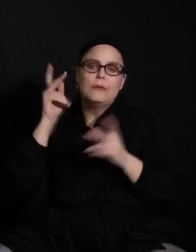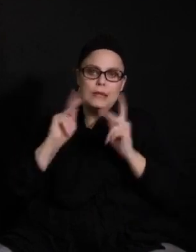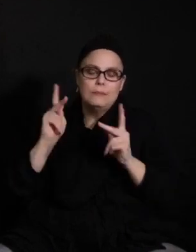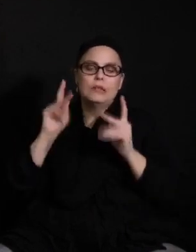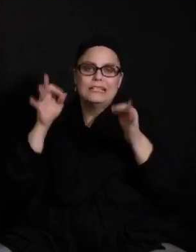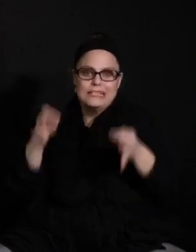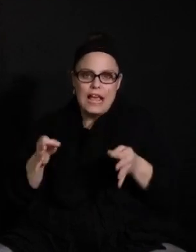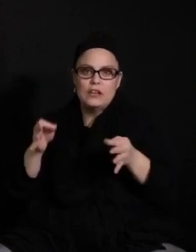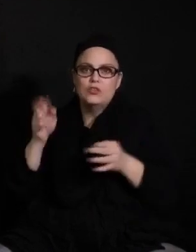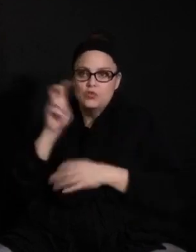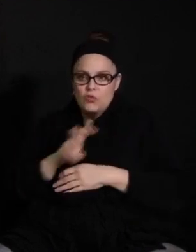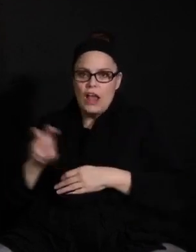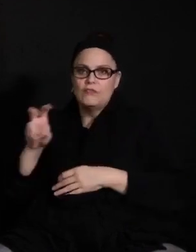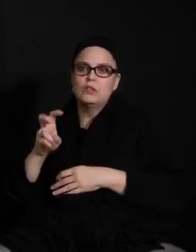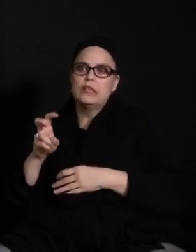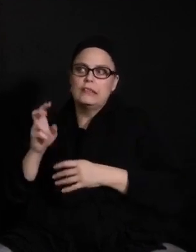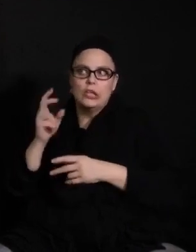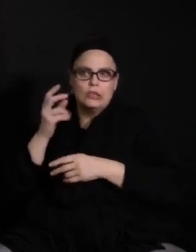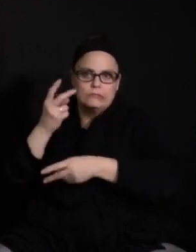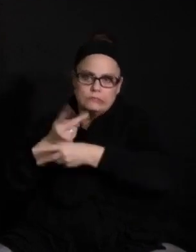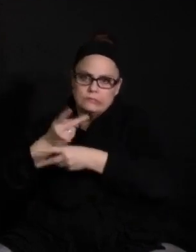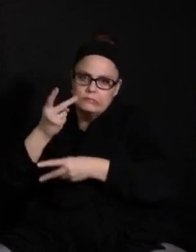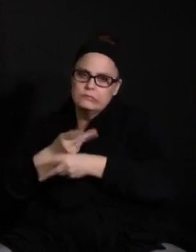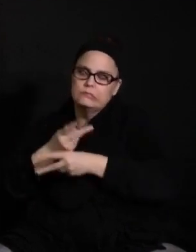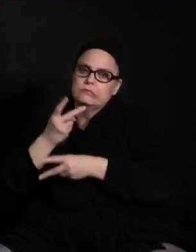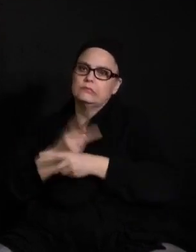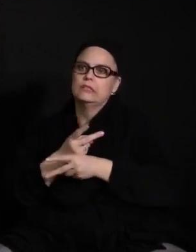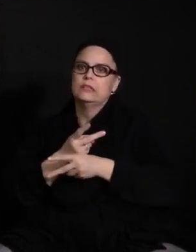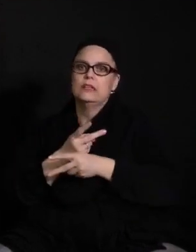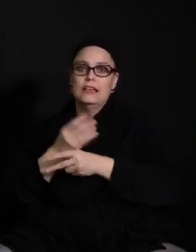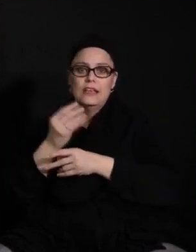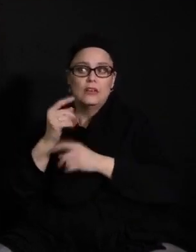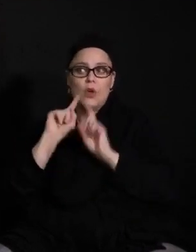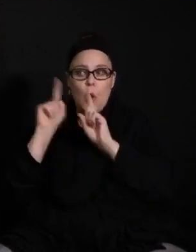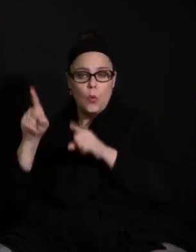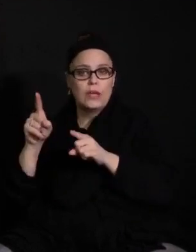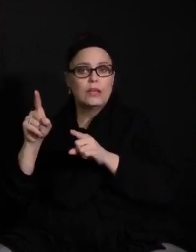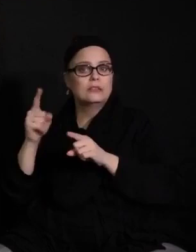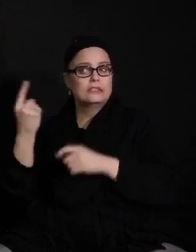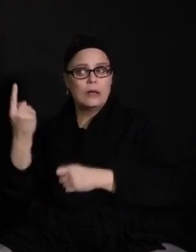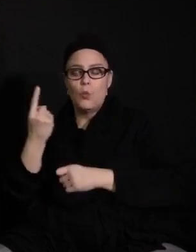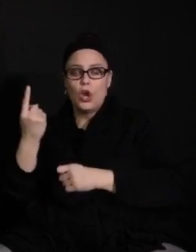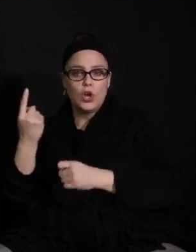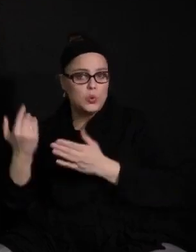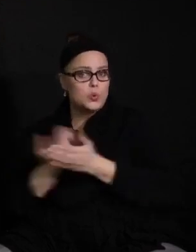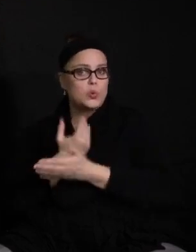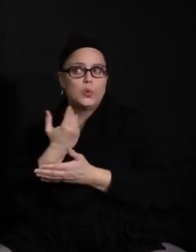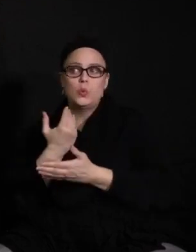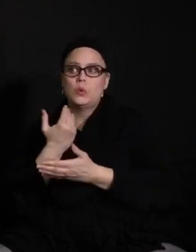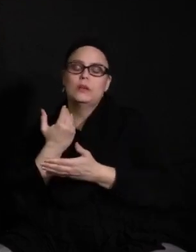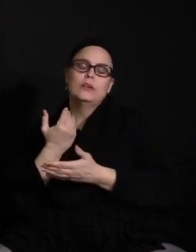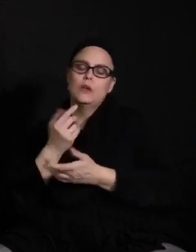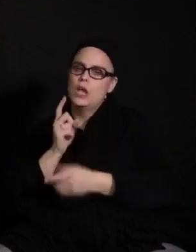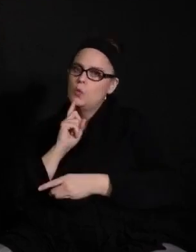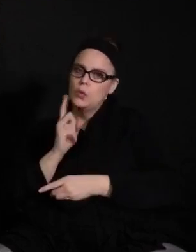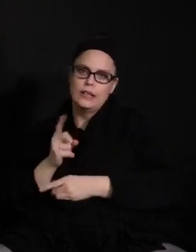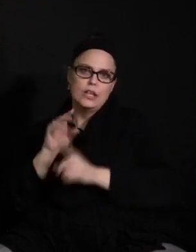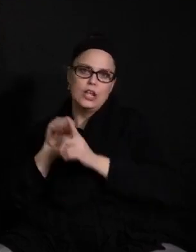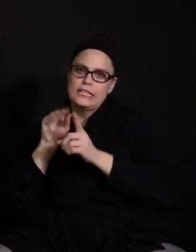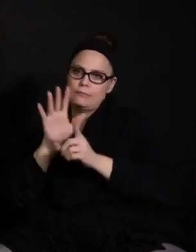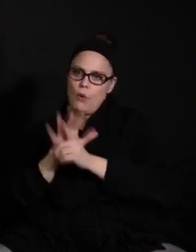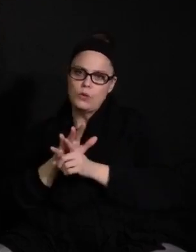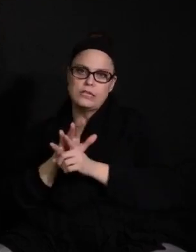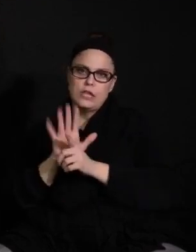and care. Either going to somewhere new may expose either yourself or other people, depending on what the case rates are in that community.